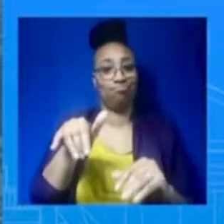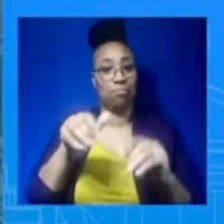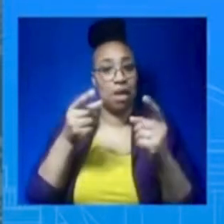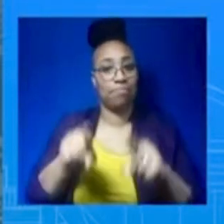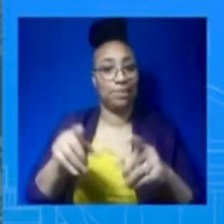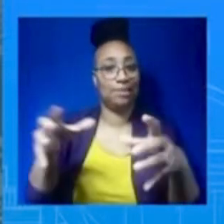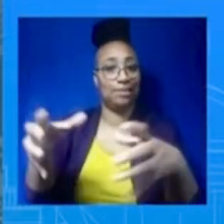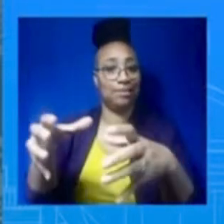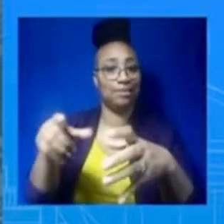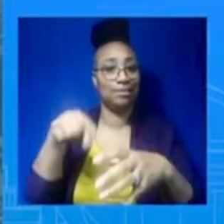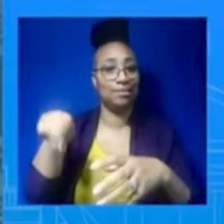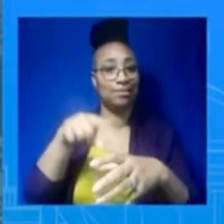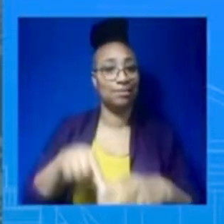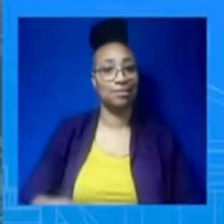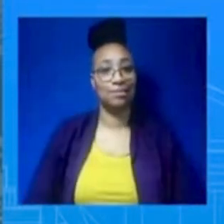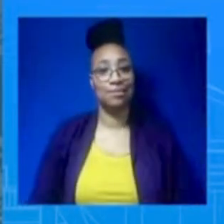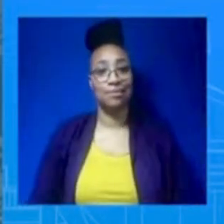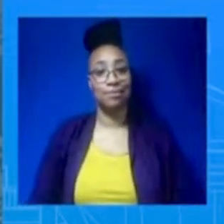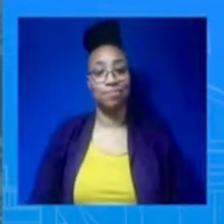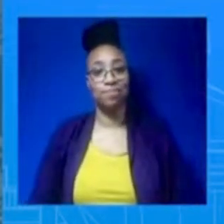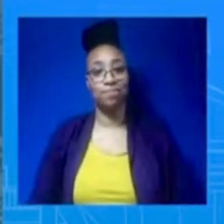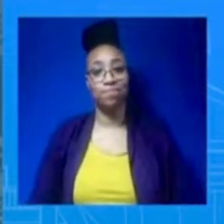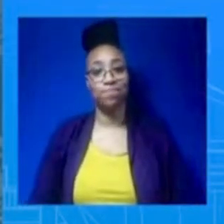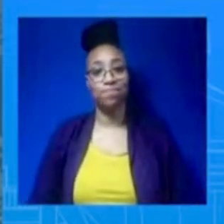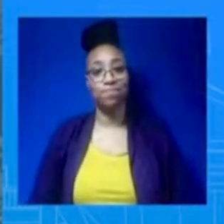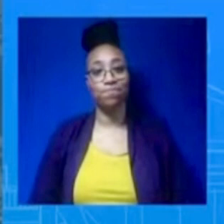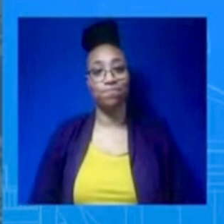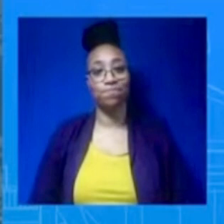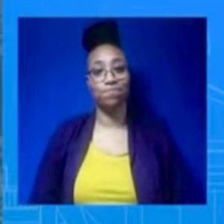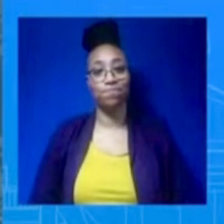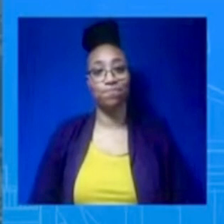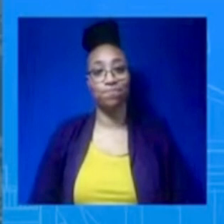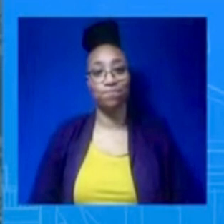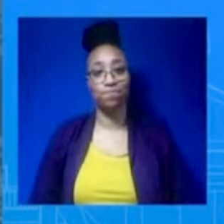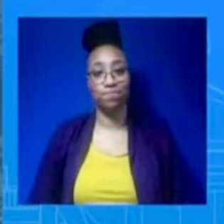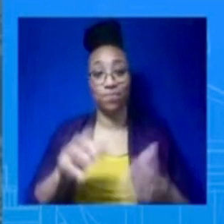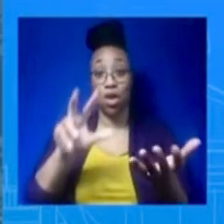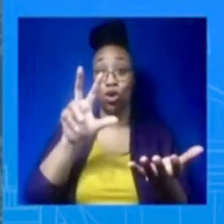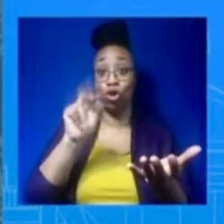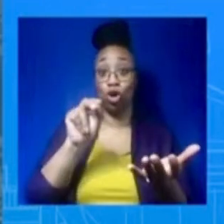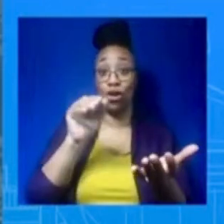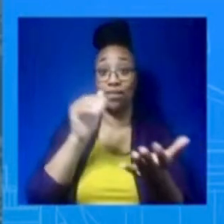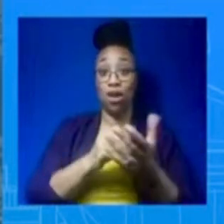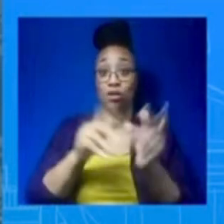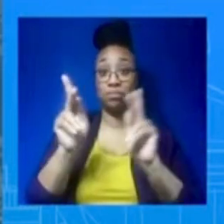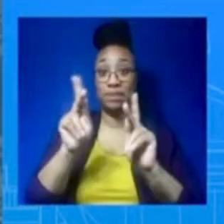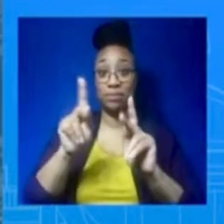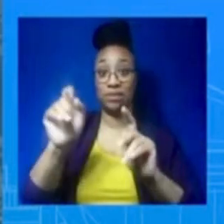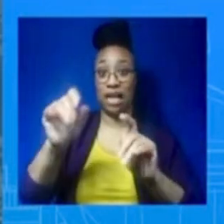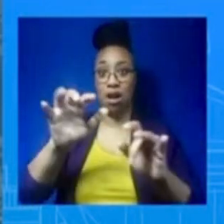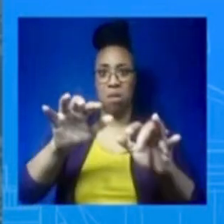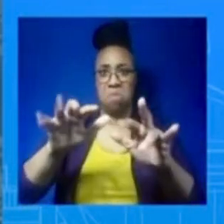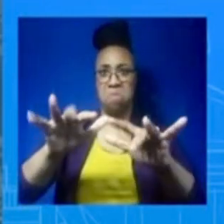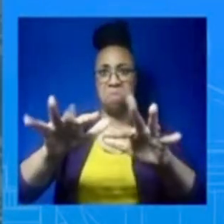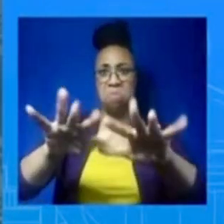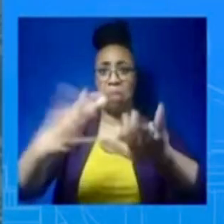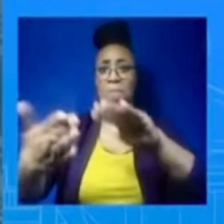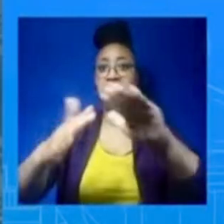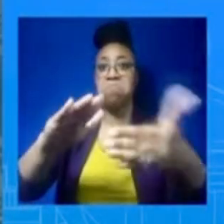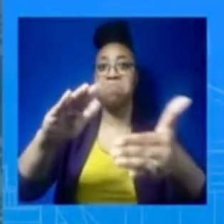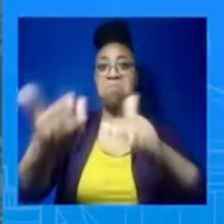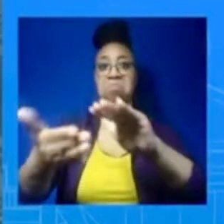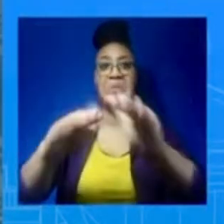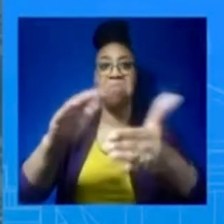casualties, including approximately 9,000 killed in action. About half of those who were